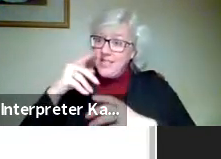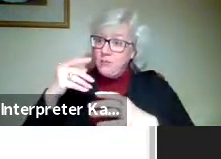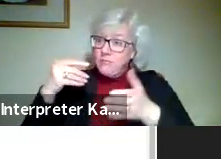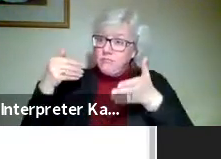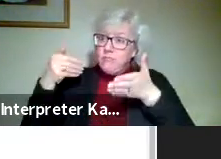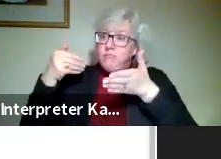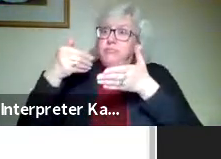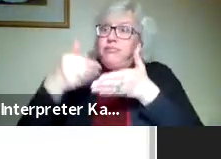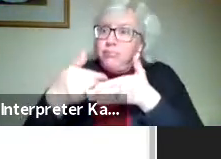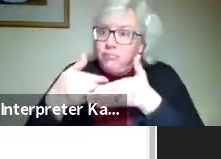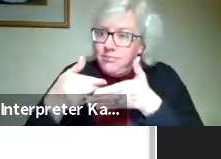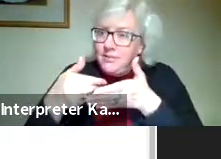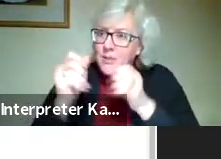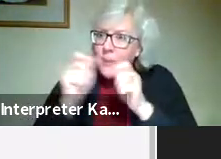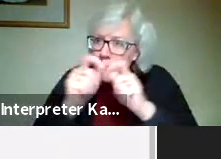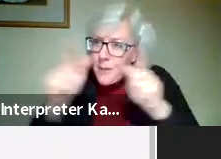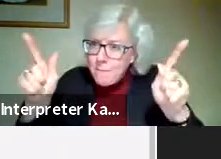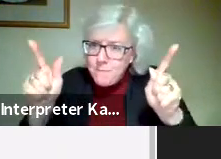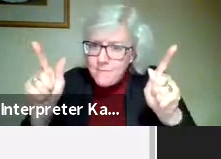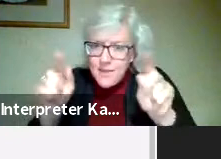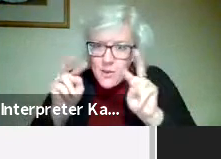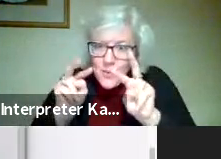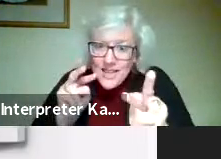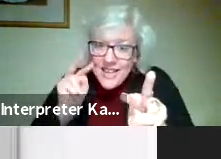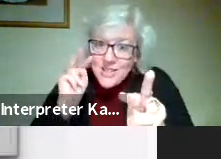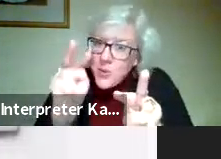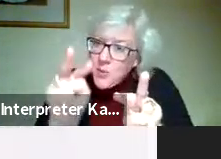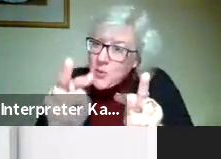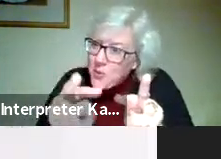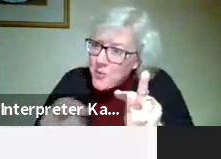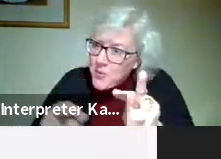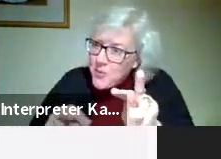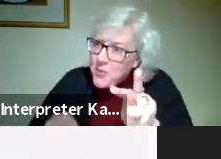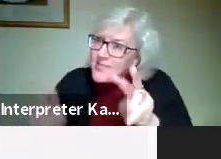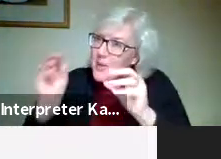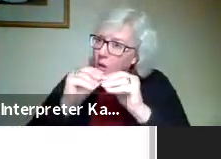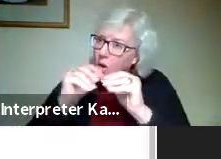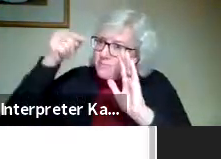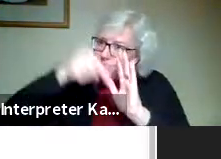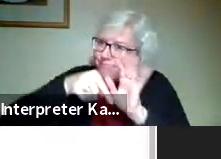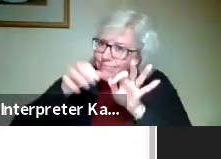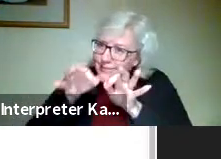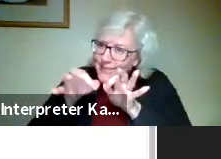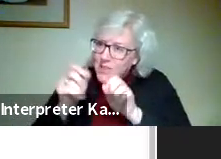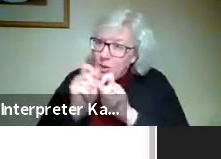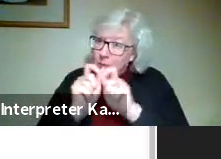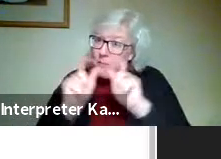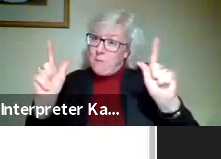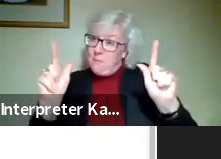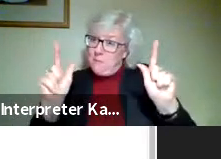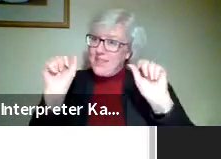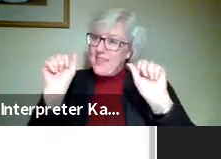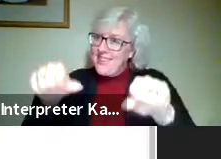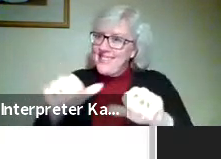in more detail, you can click on them, and then you can kind of zoom in a little bit to see the spreads as well.